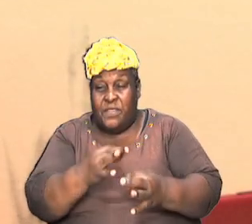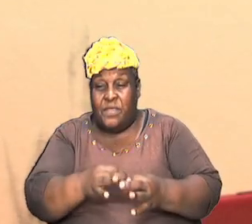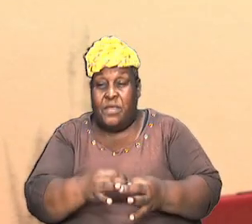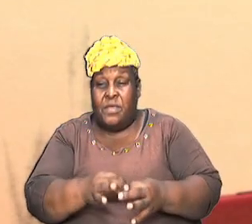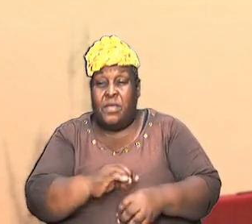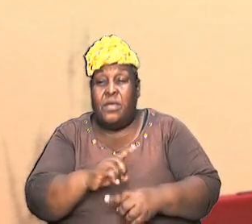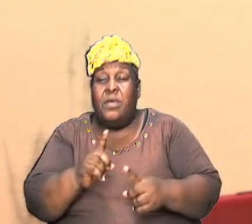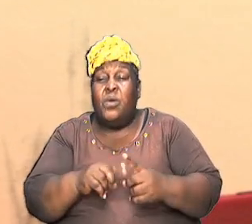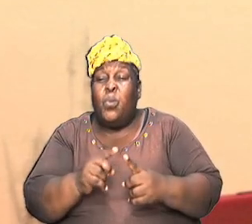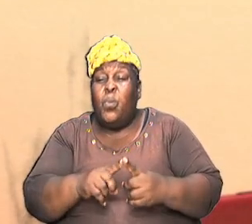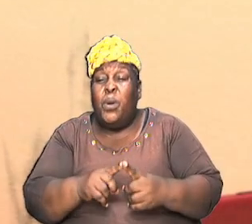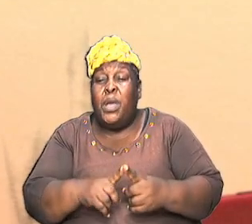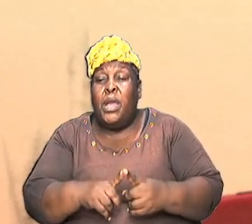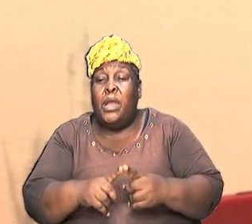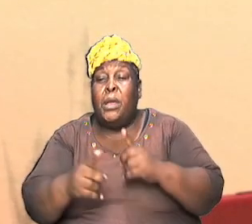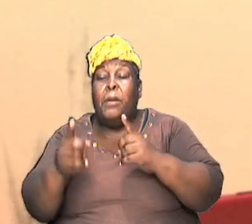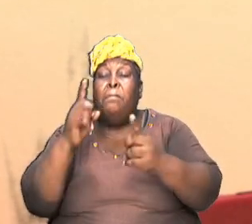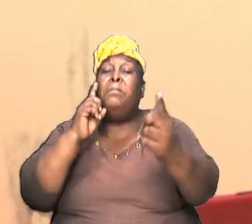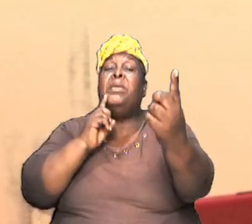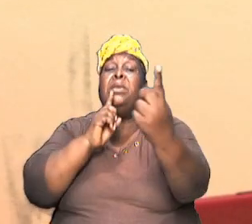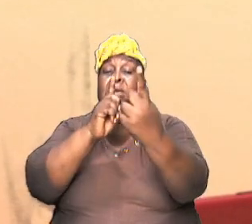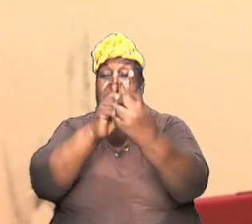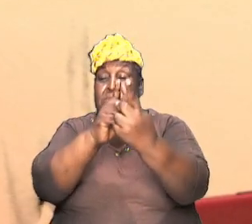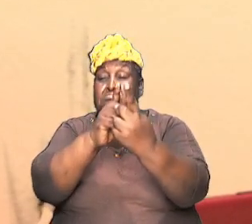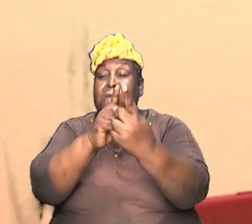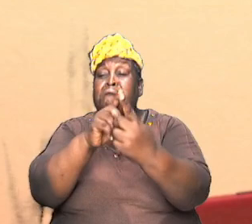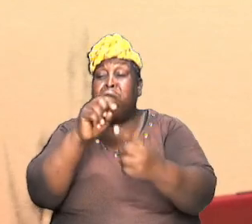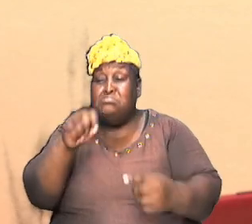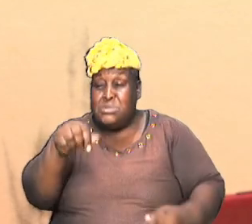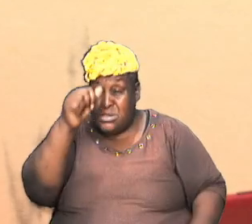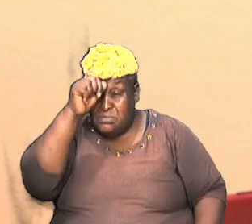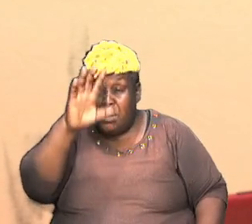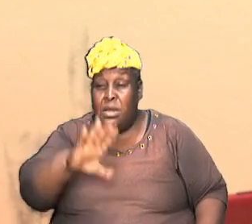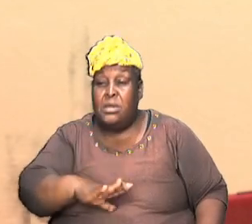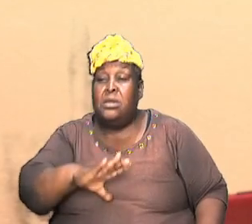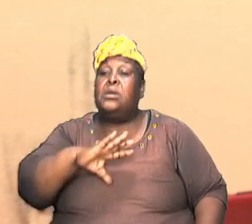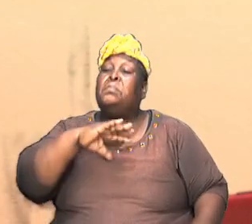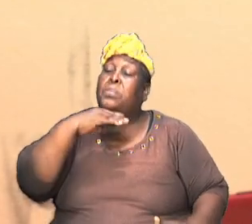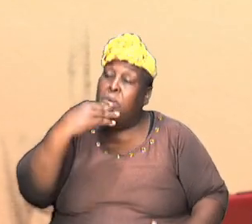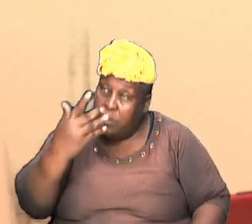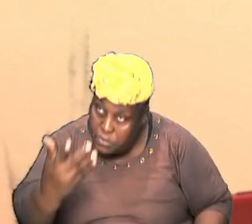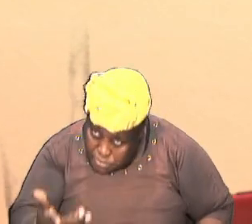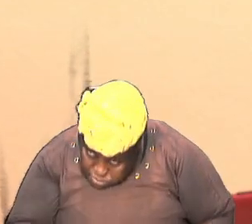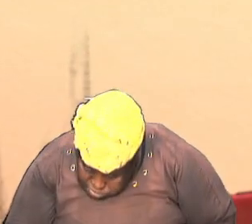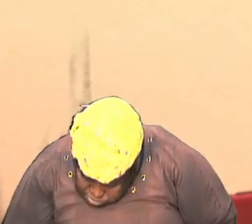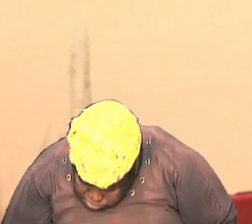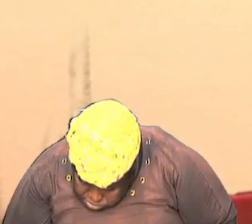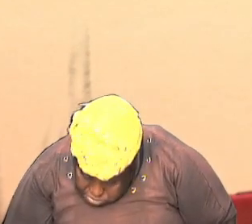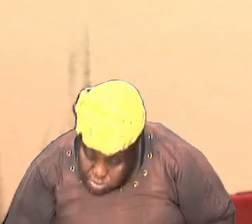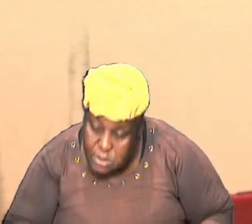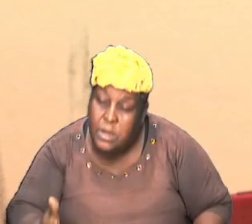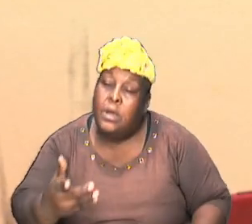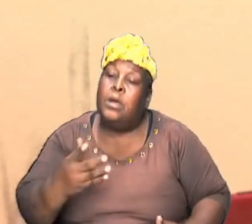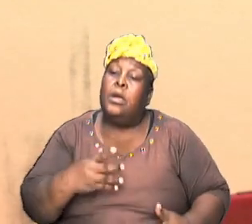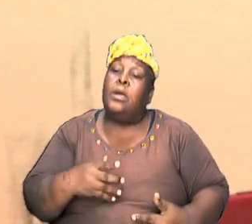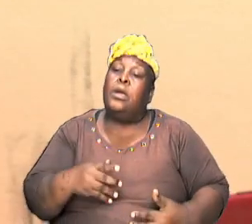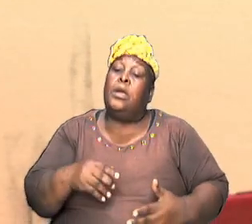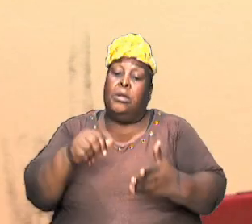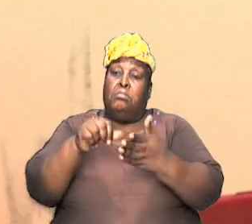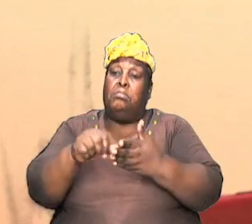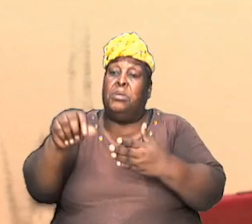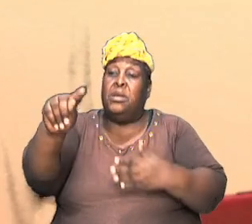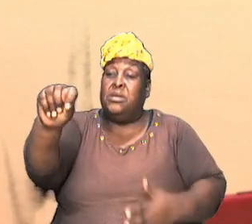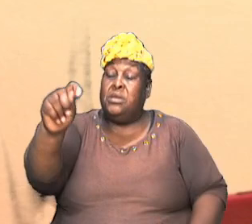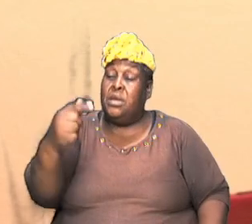met upon this particular individual he bowed before him and paid tithes to him